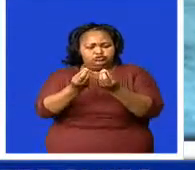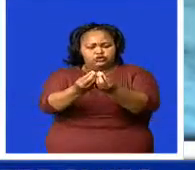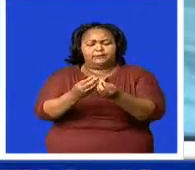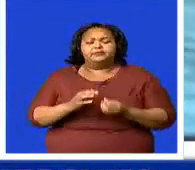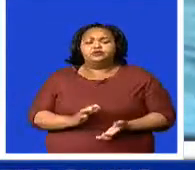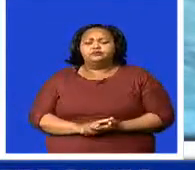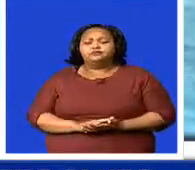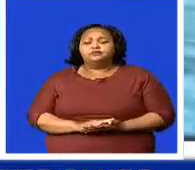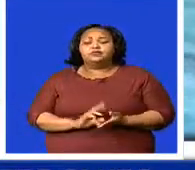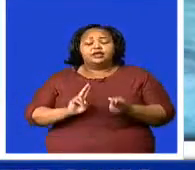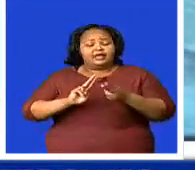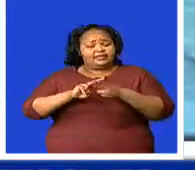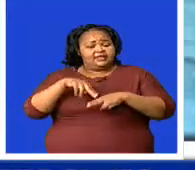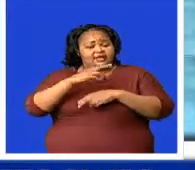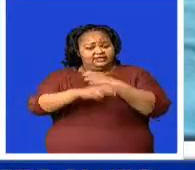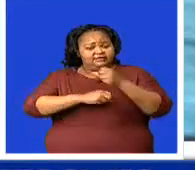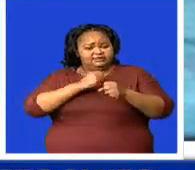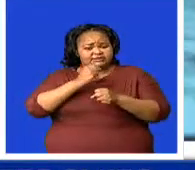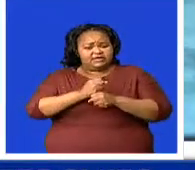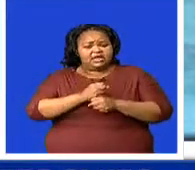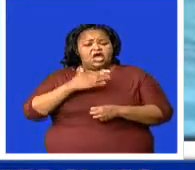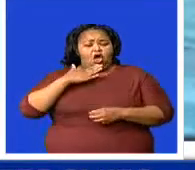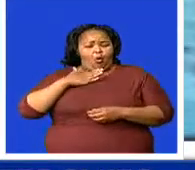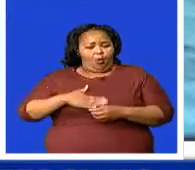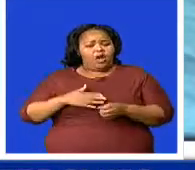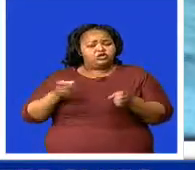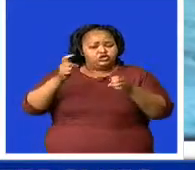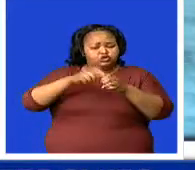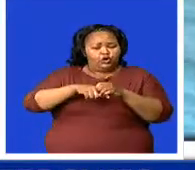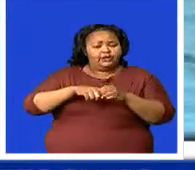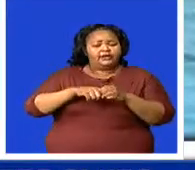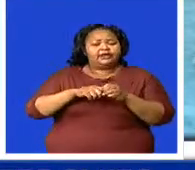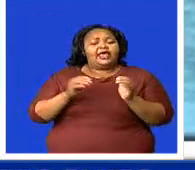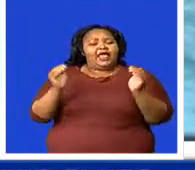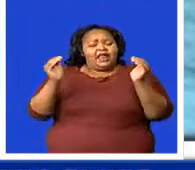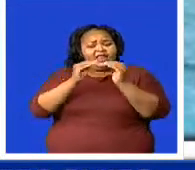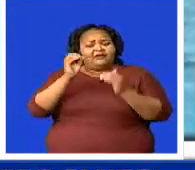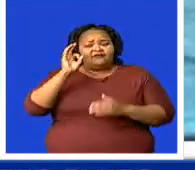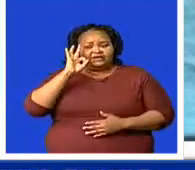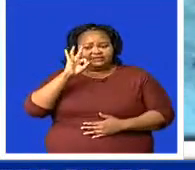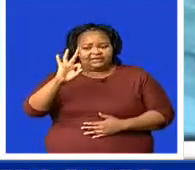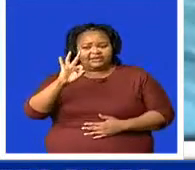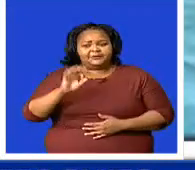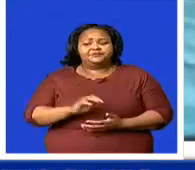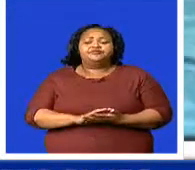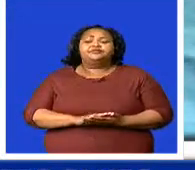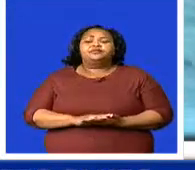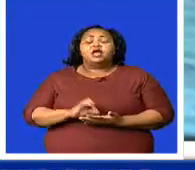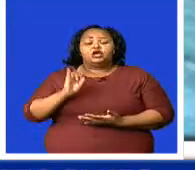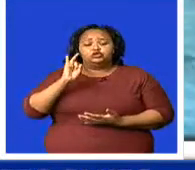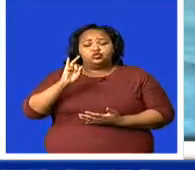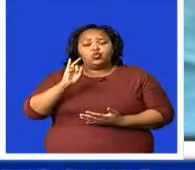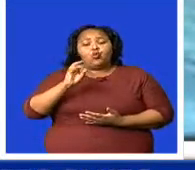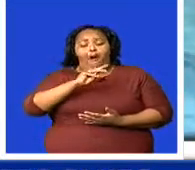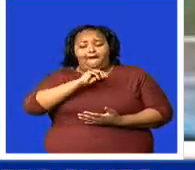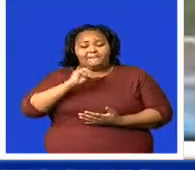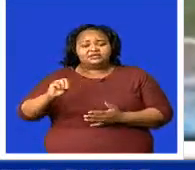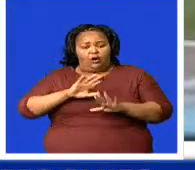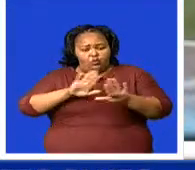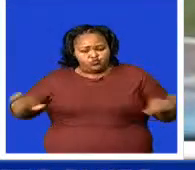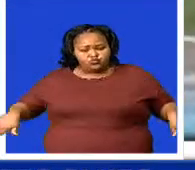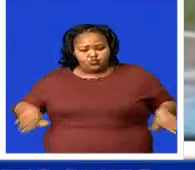qualify for level three and hopefully win 200-meter backstroke at level three next year.